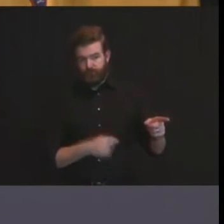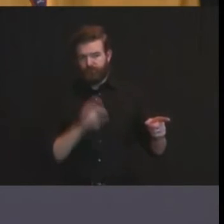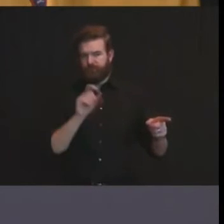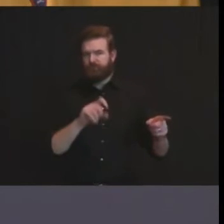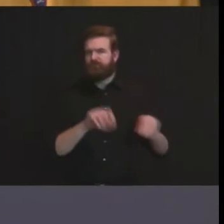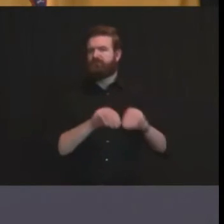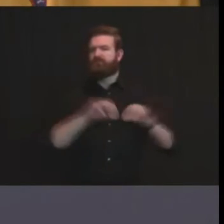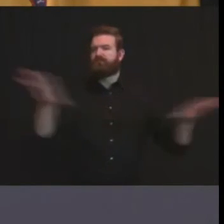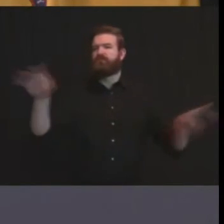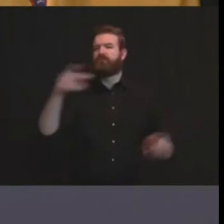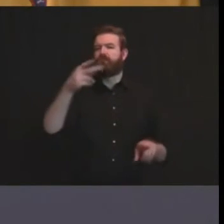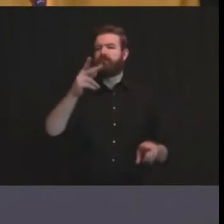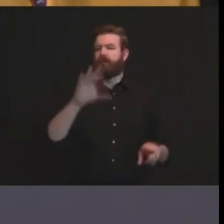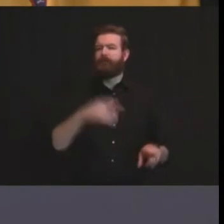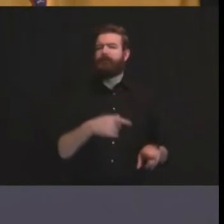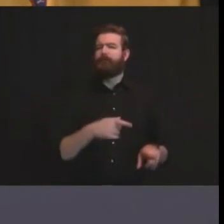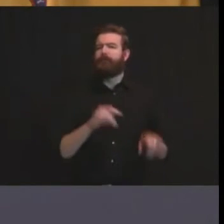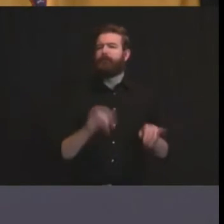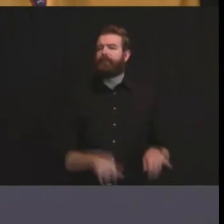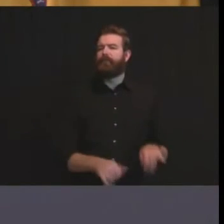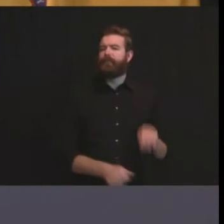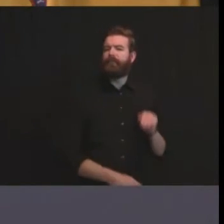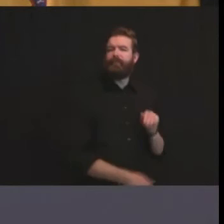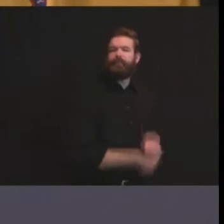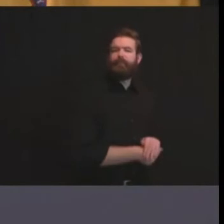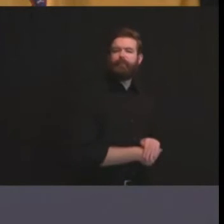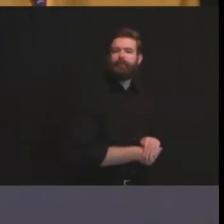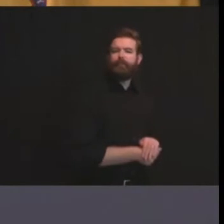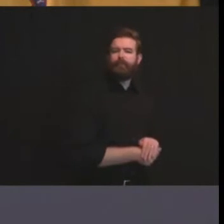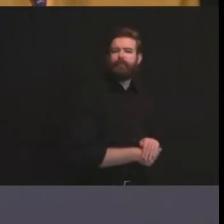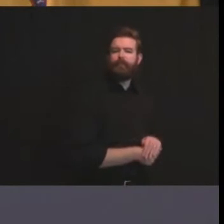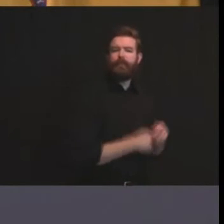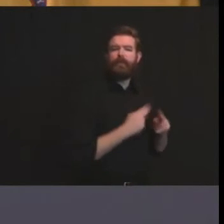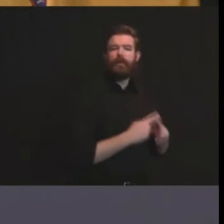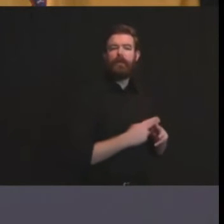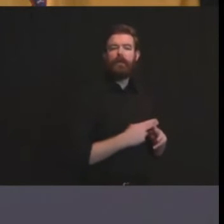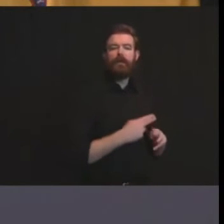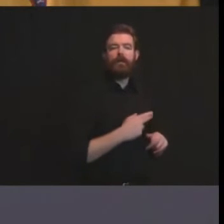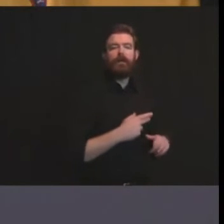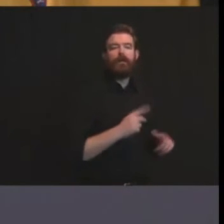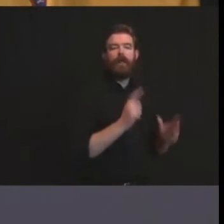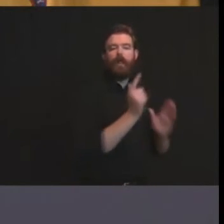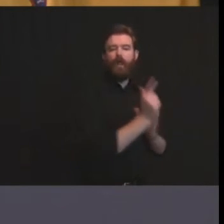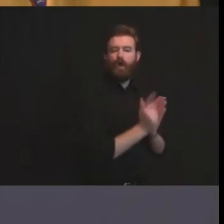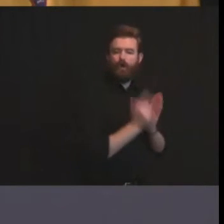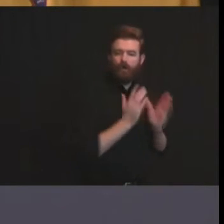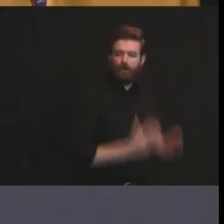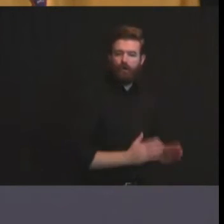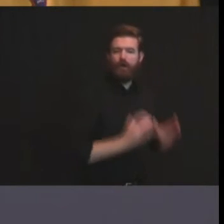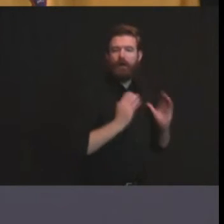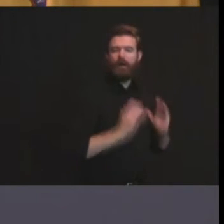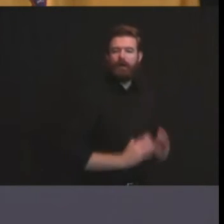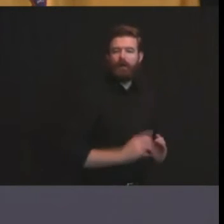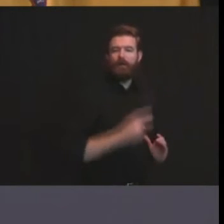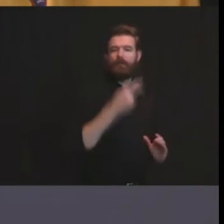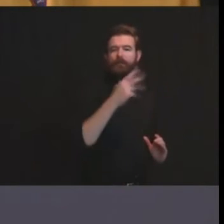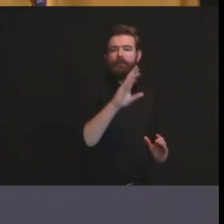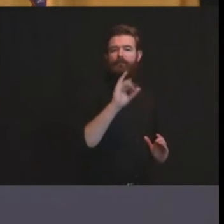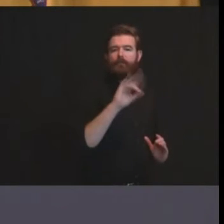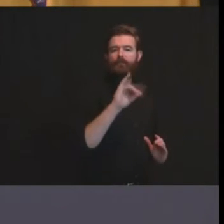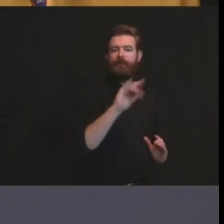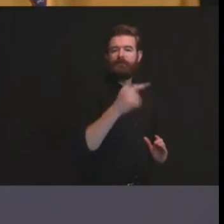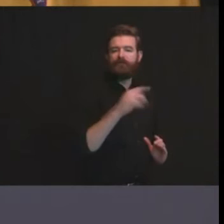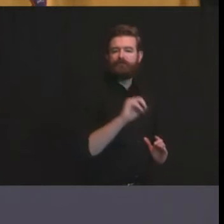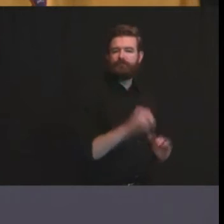and lastly on the election executive order from today so does that make any changes to the recount